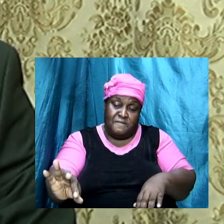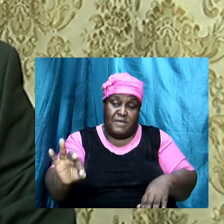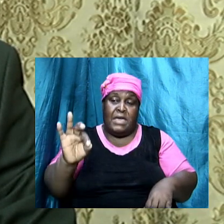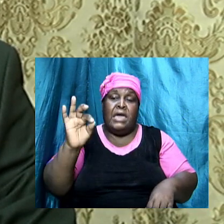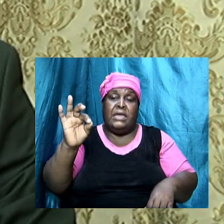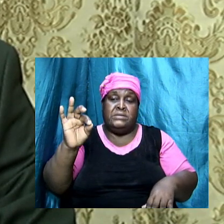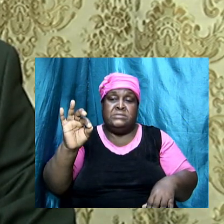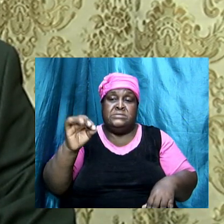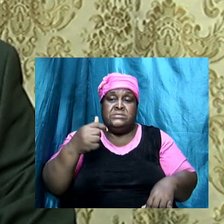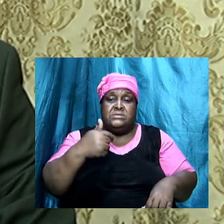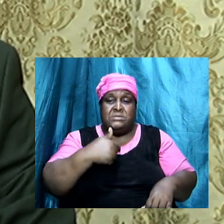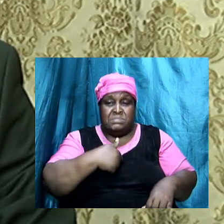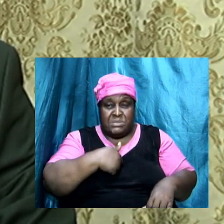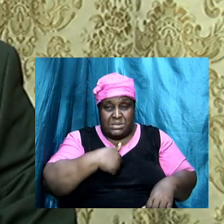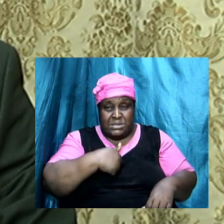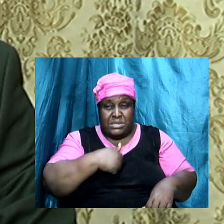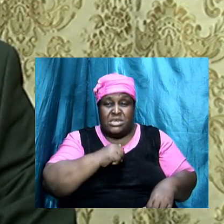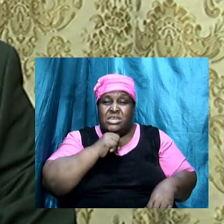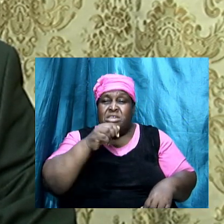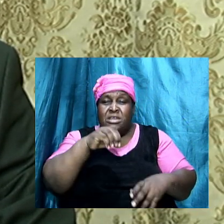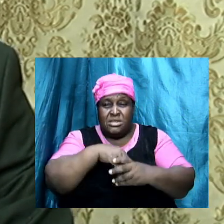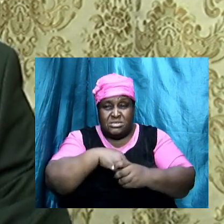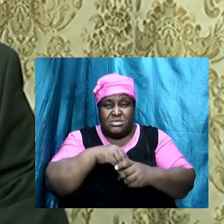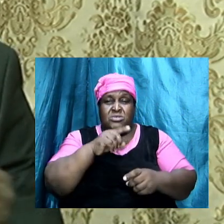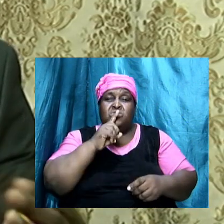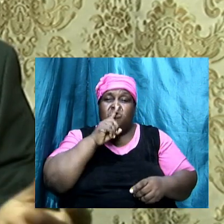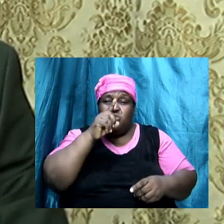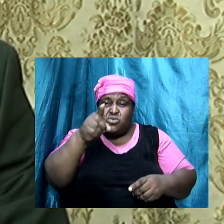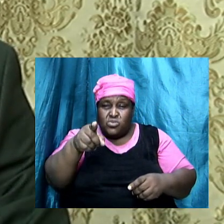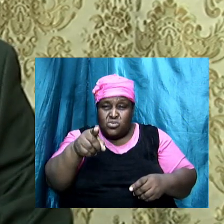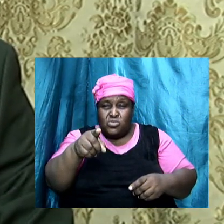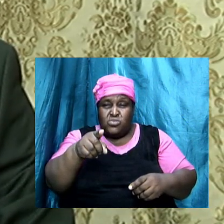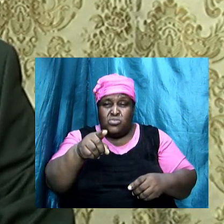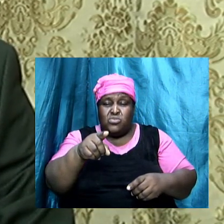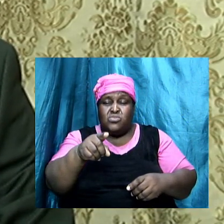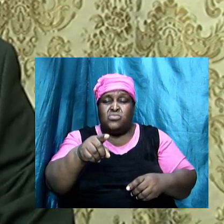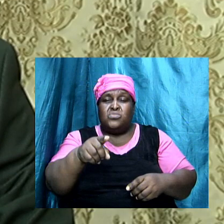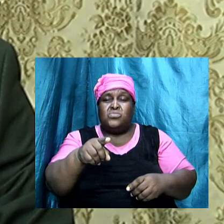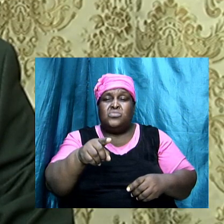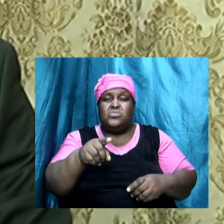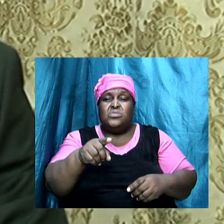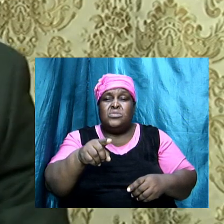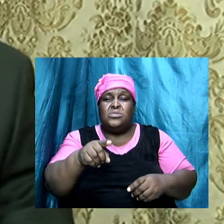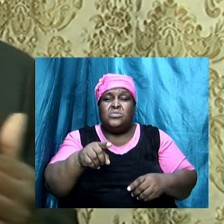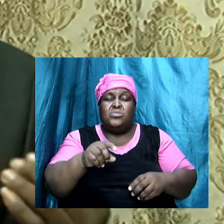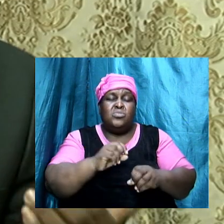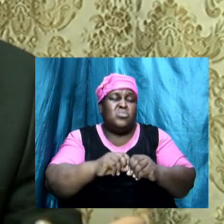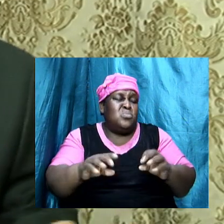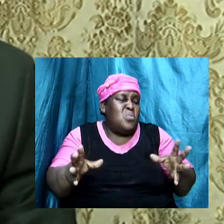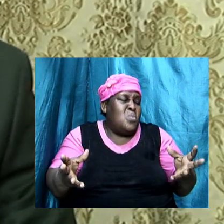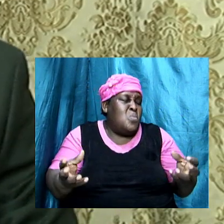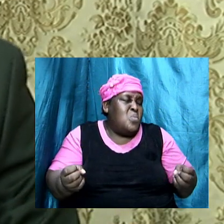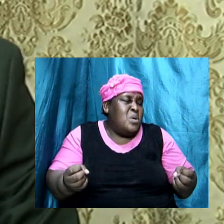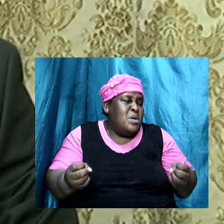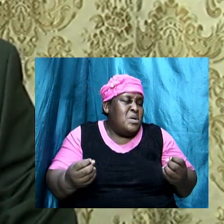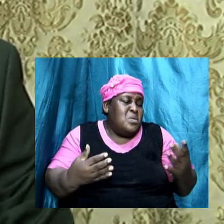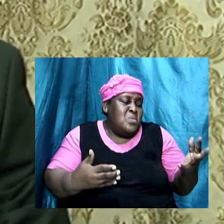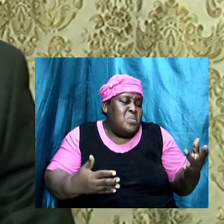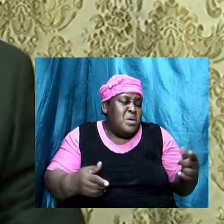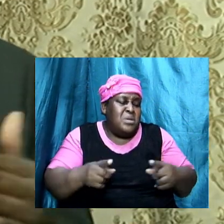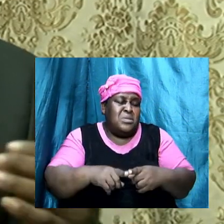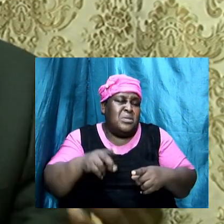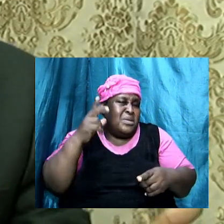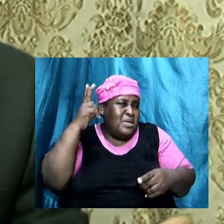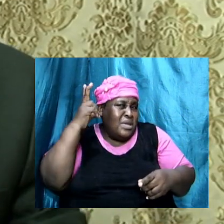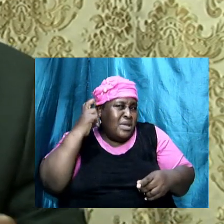I was not in the truth. I don't want to wait until I hear something happen and I